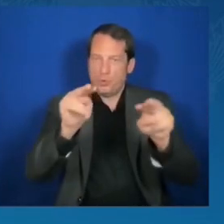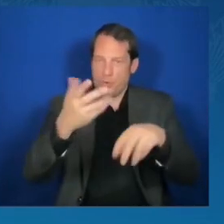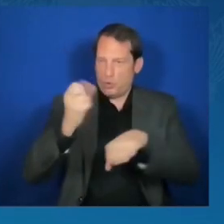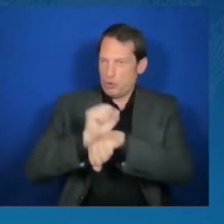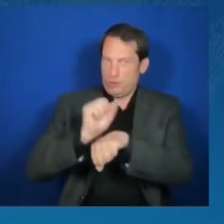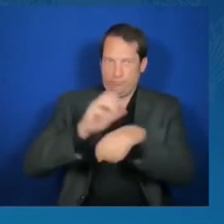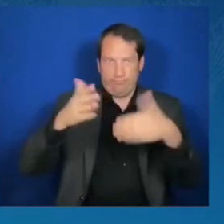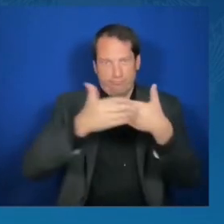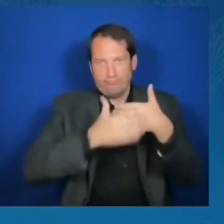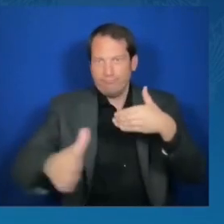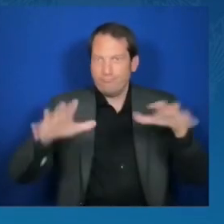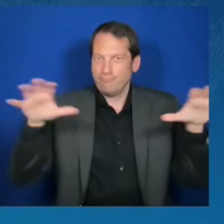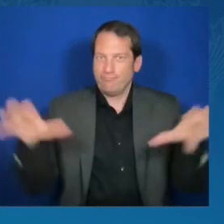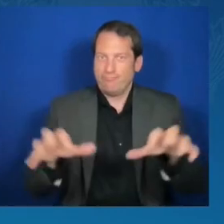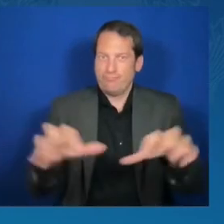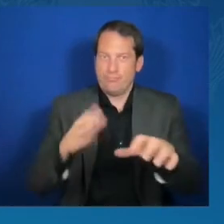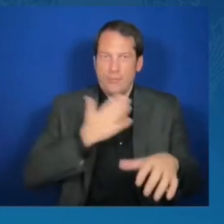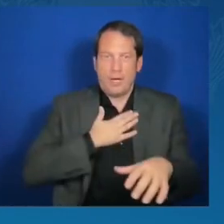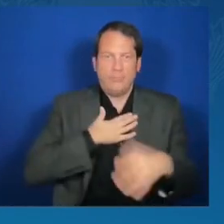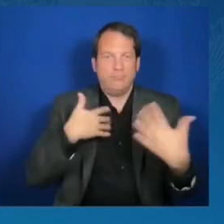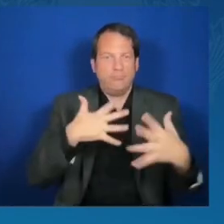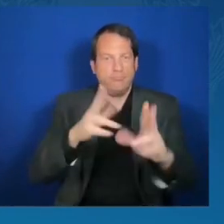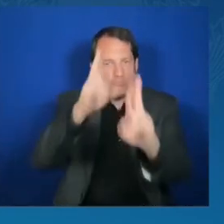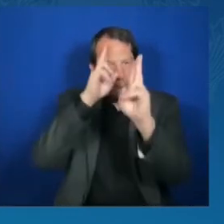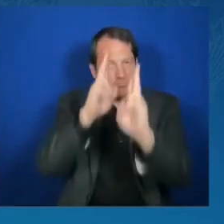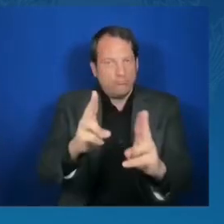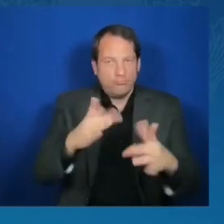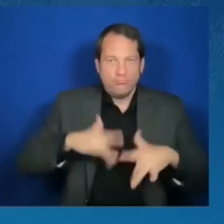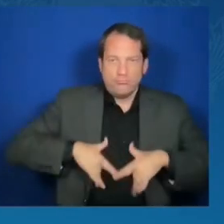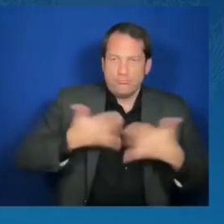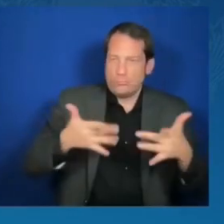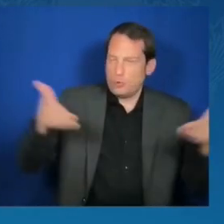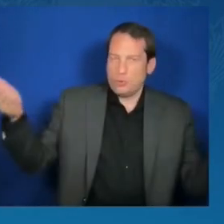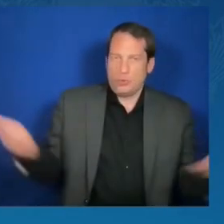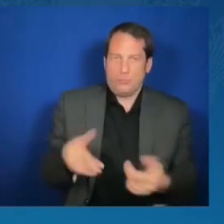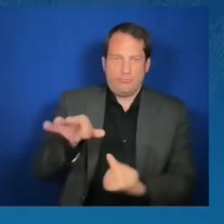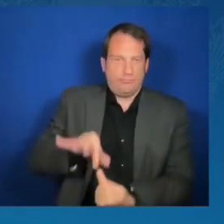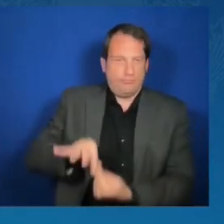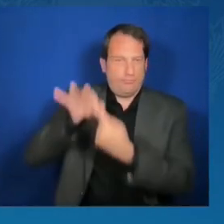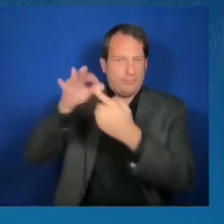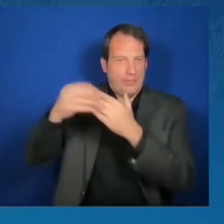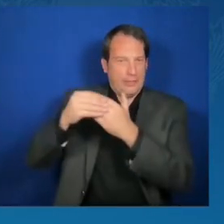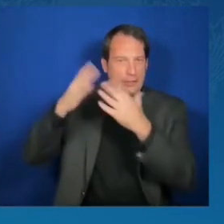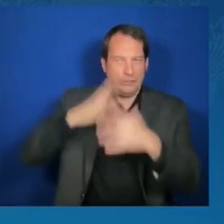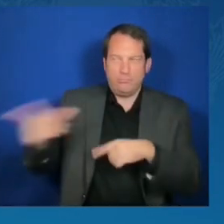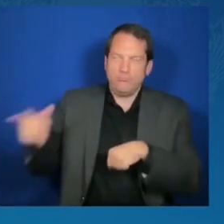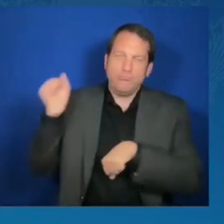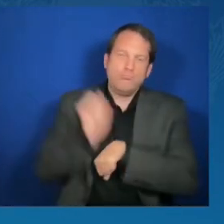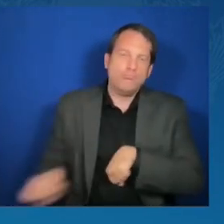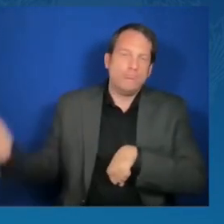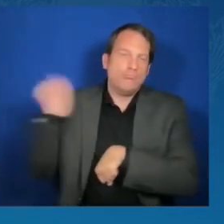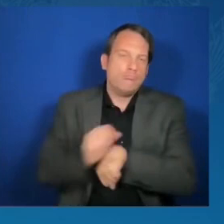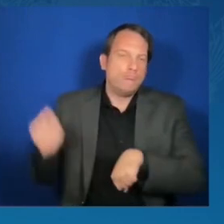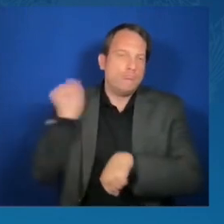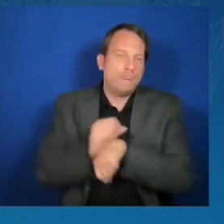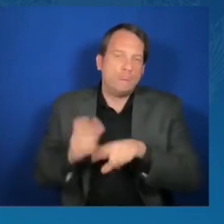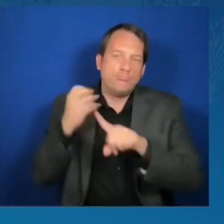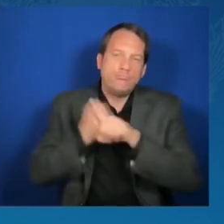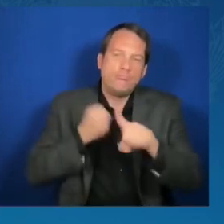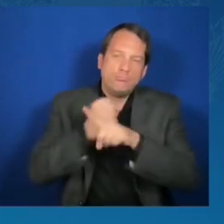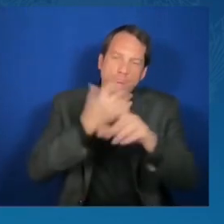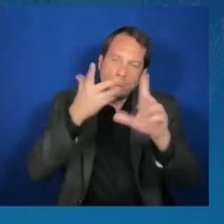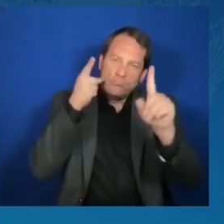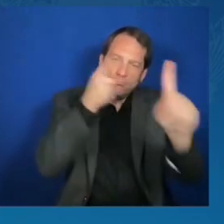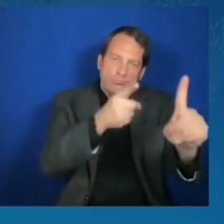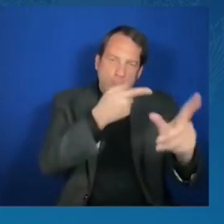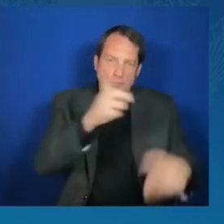a U.S. Senator who has been a steadfast advocate for stronger U.S.-Africa relations. Senator Christopher Coons of Delaware to